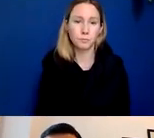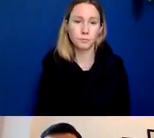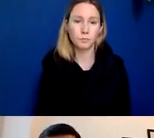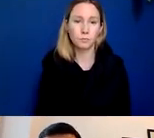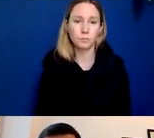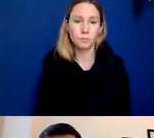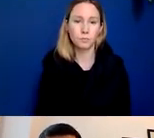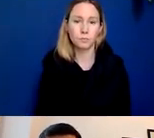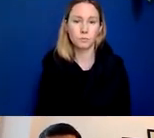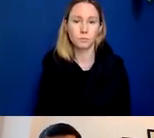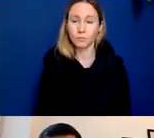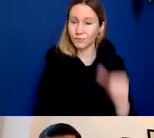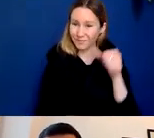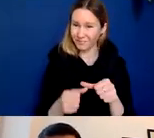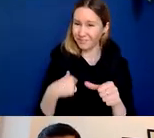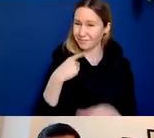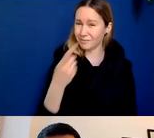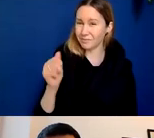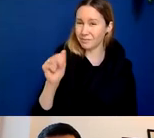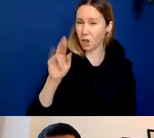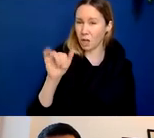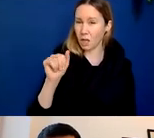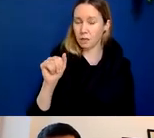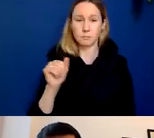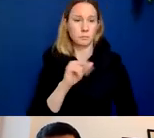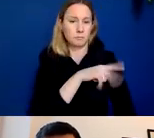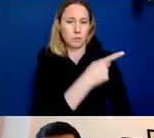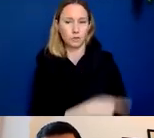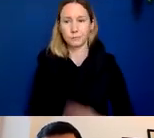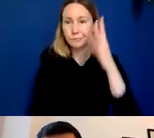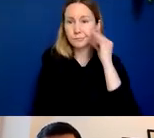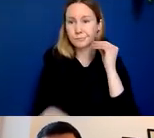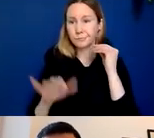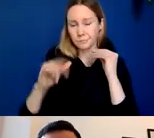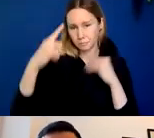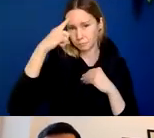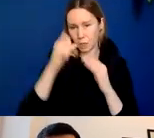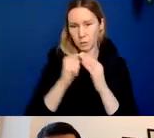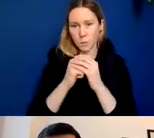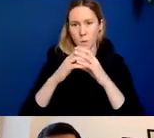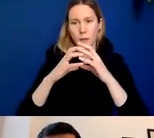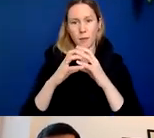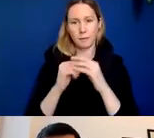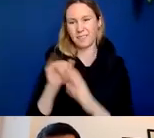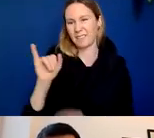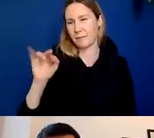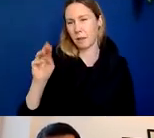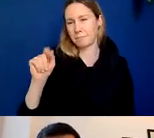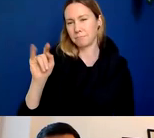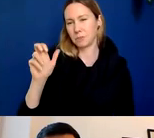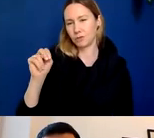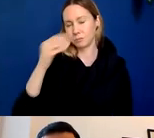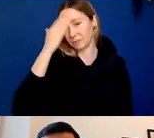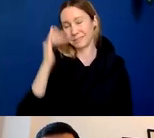so remember what I said about ARIA so patients can get this brain inflammation due to these drugs as a potential